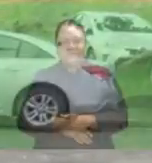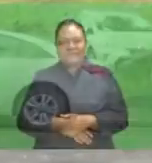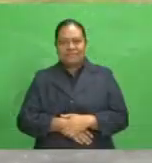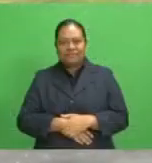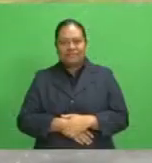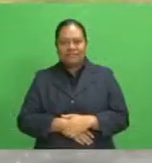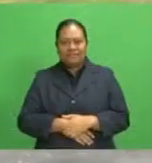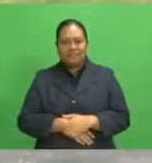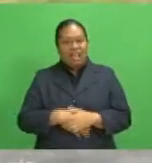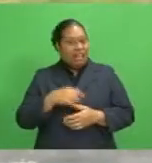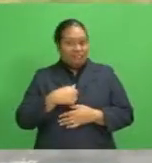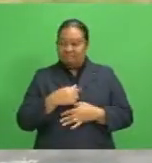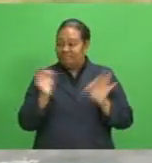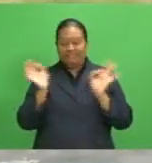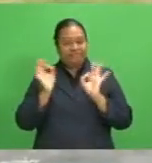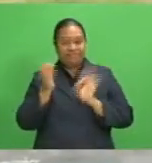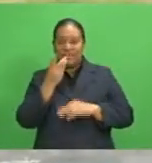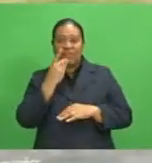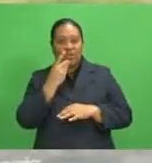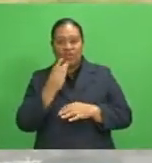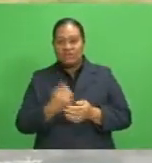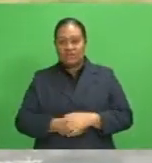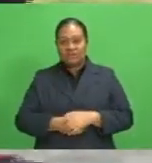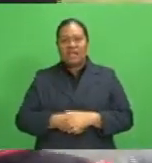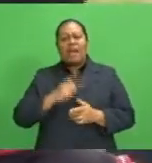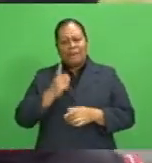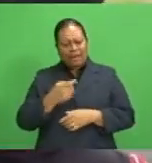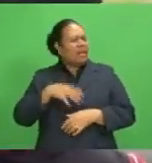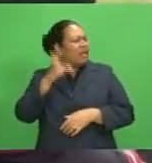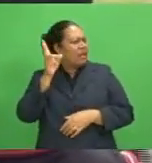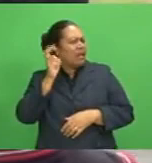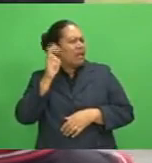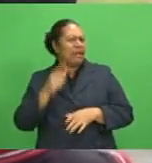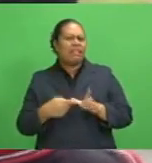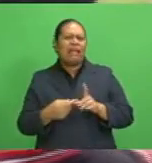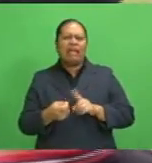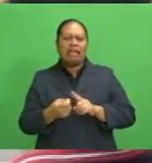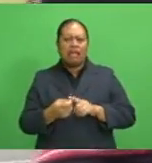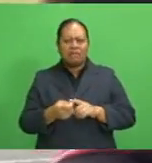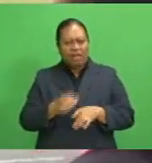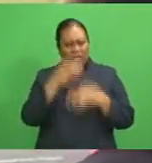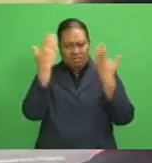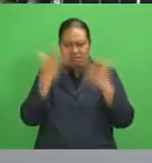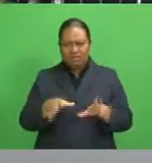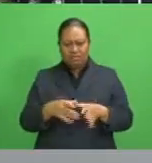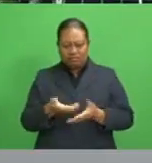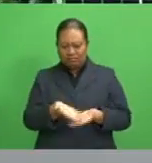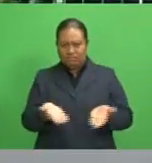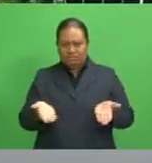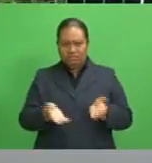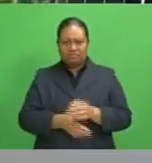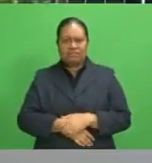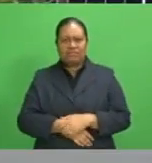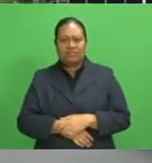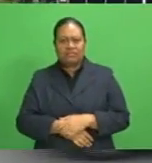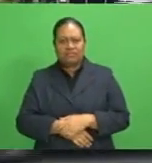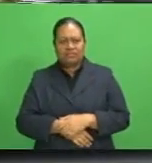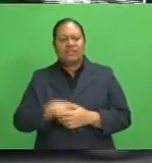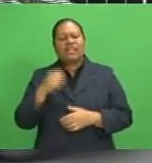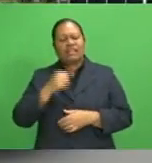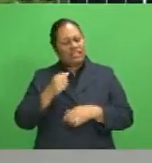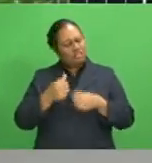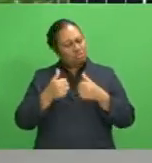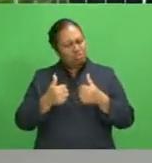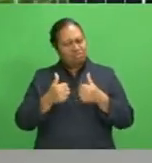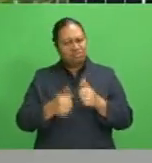I don't have a phone right now. But I have heard about the CareFiji app. And I do not know much about it. I think it is a good